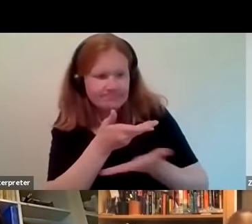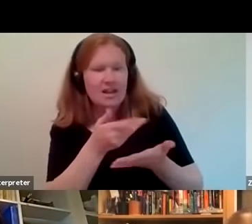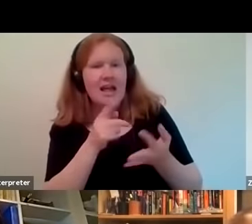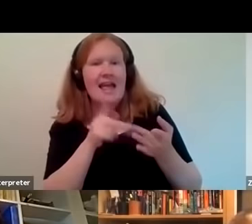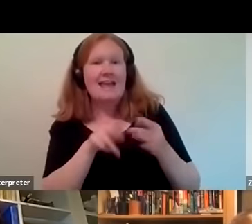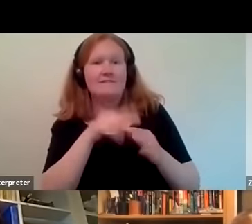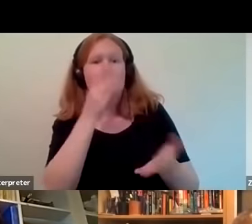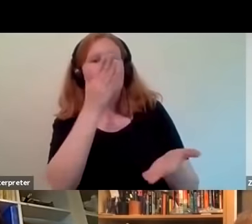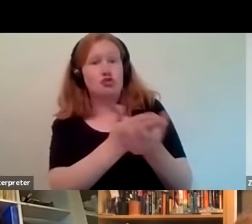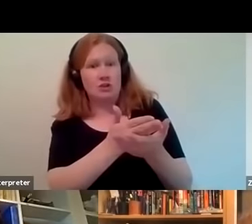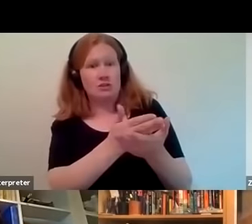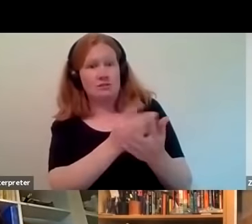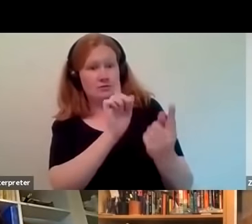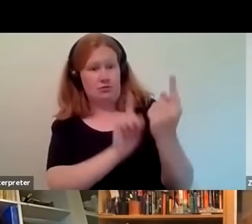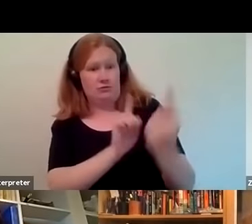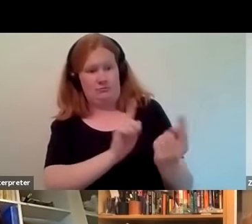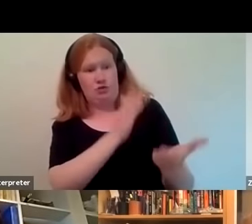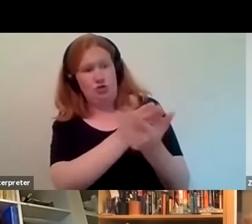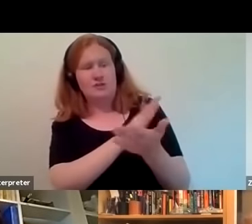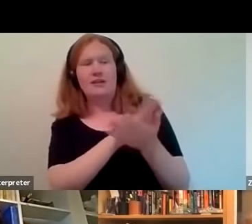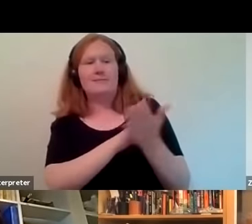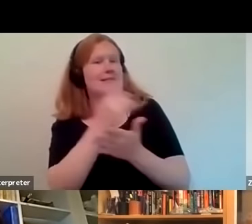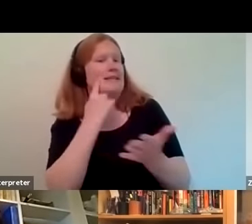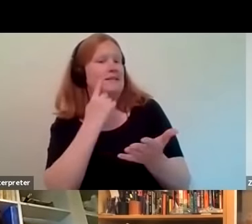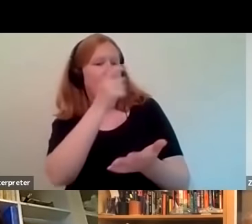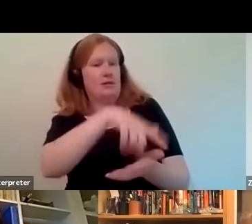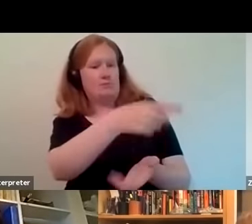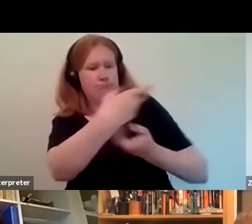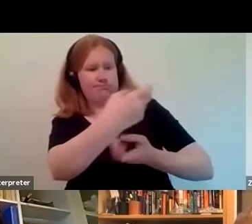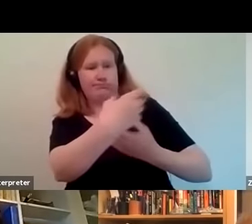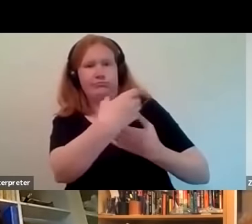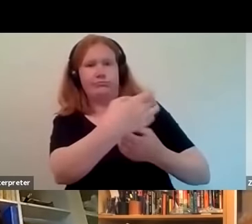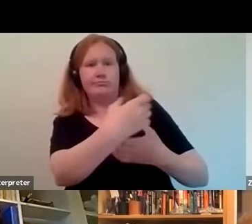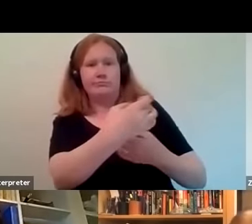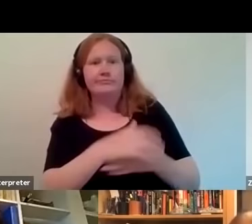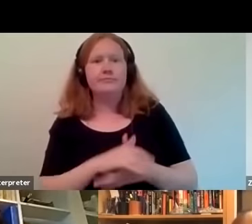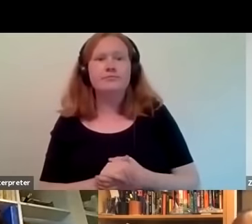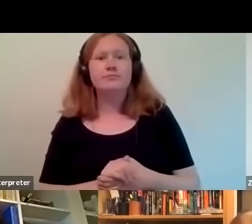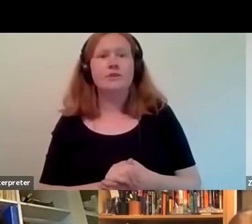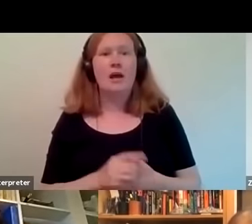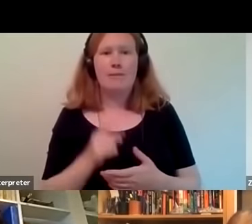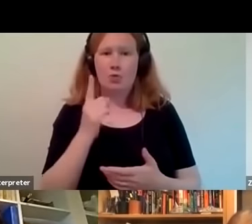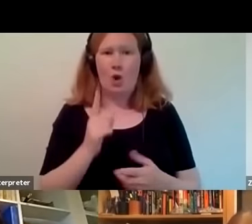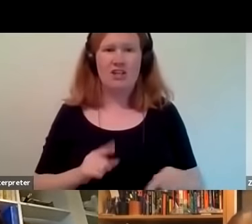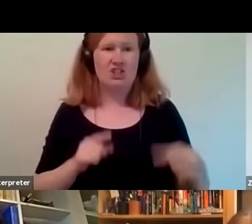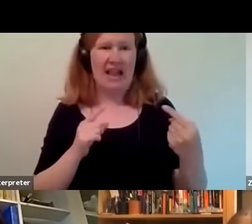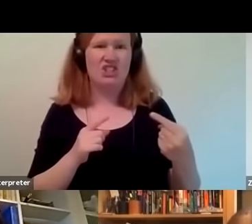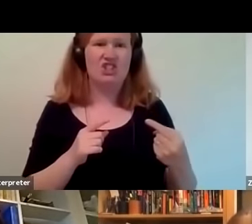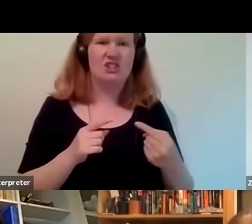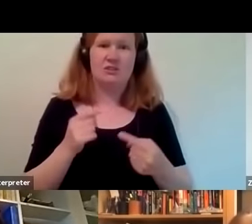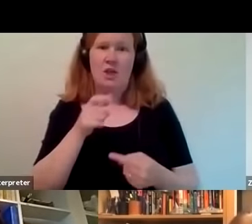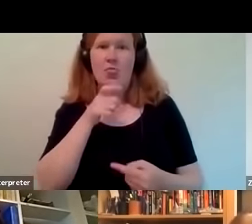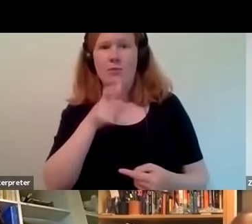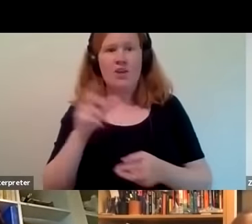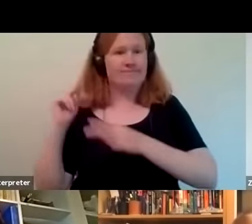trust it makes that easier but one of the challenges has been actually explaining what heritage is